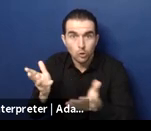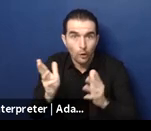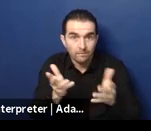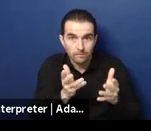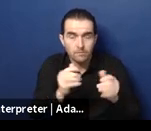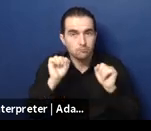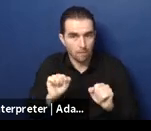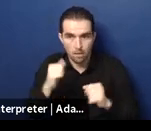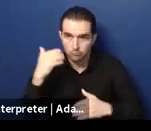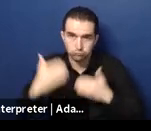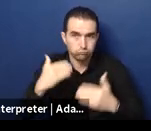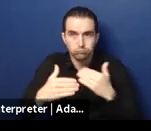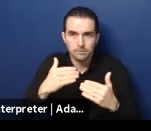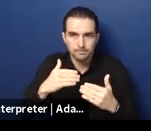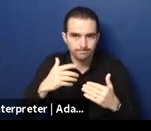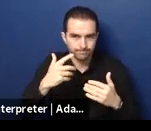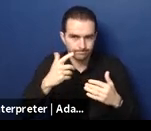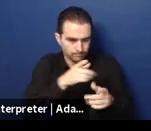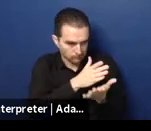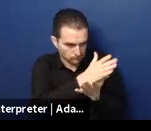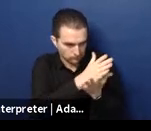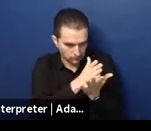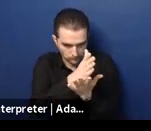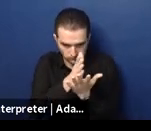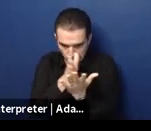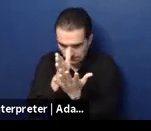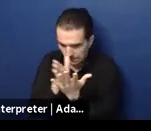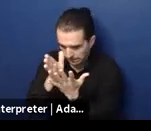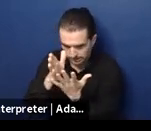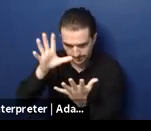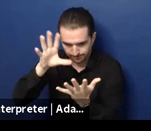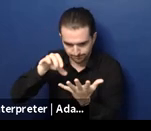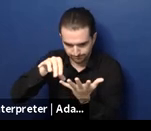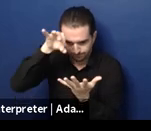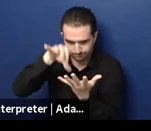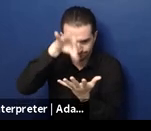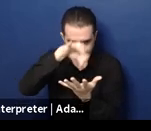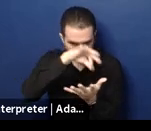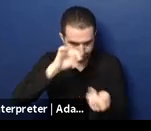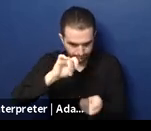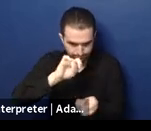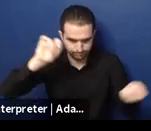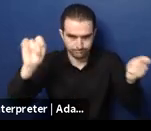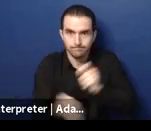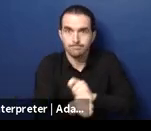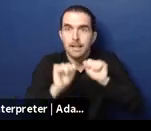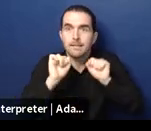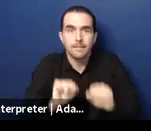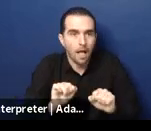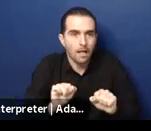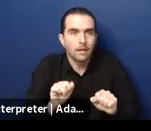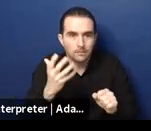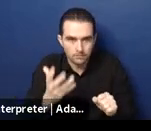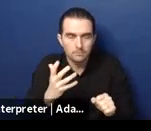institutional care who need to be out of that service because of the harm it's causing them and the lack of the services that are available at community level to